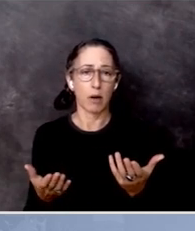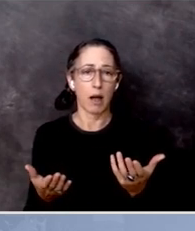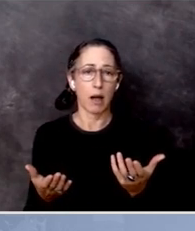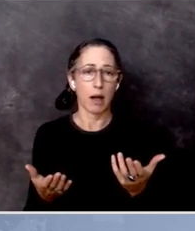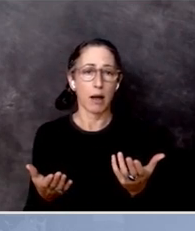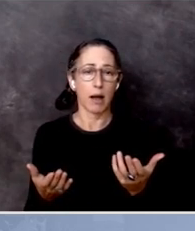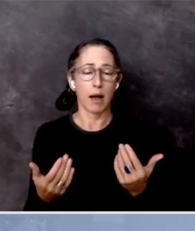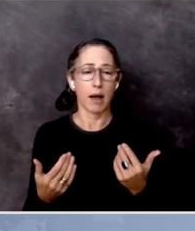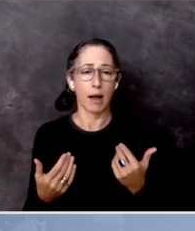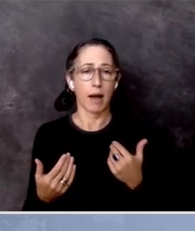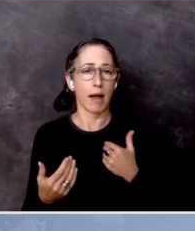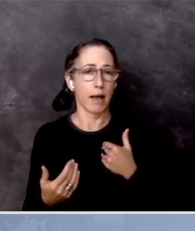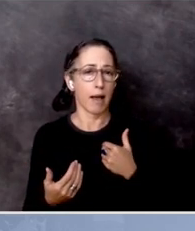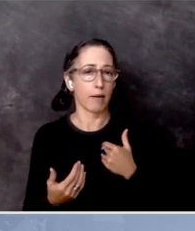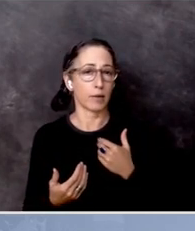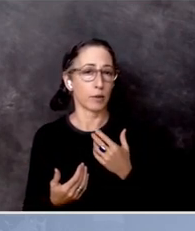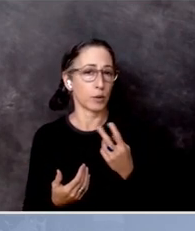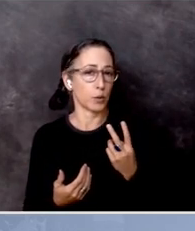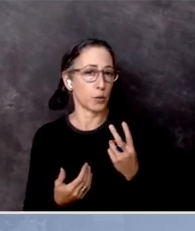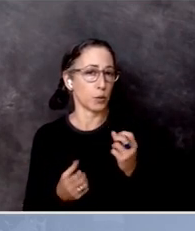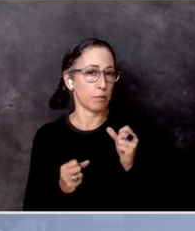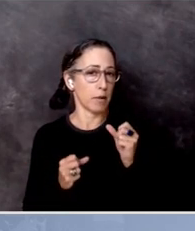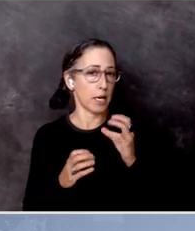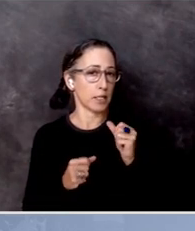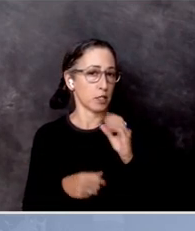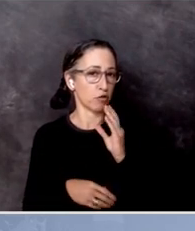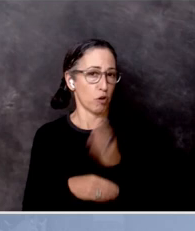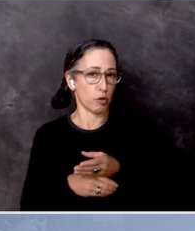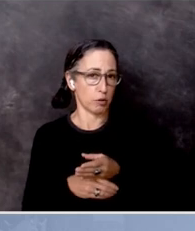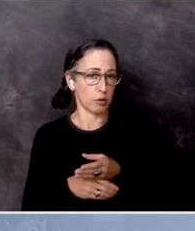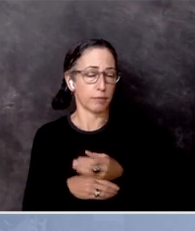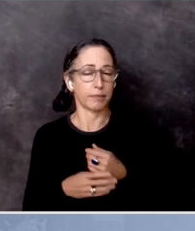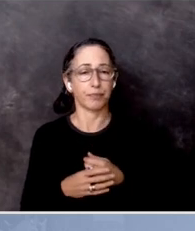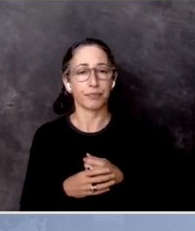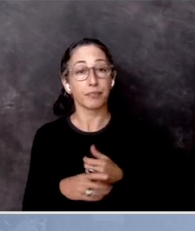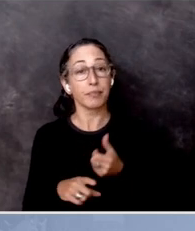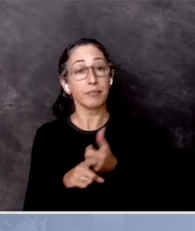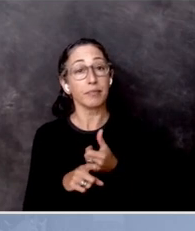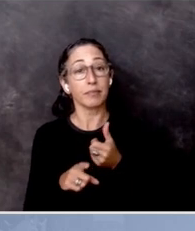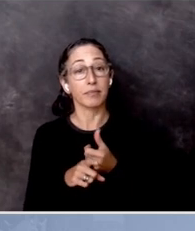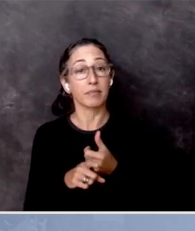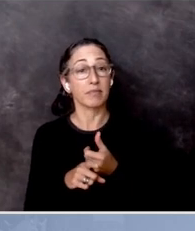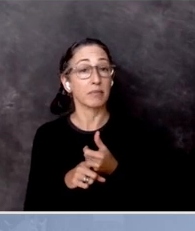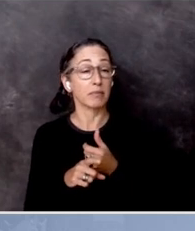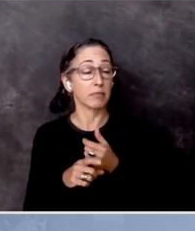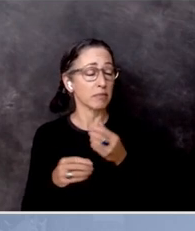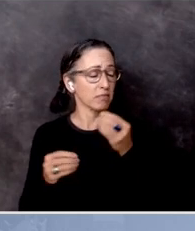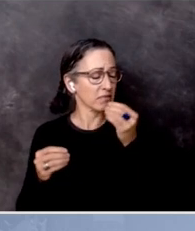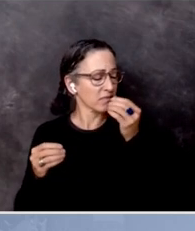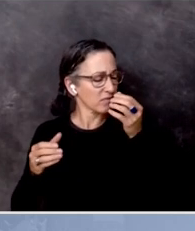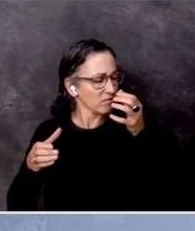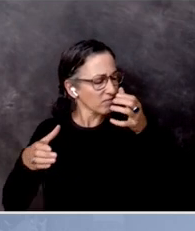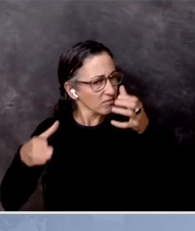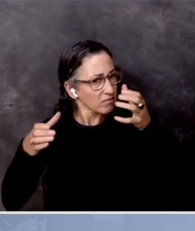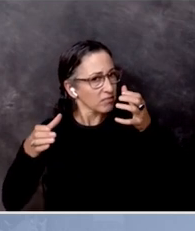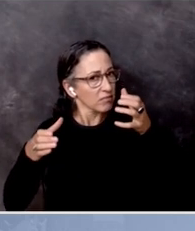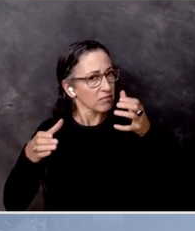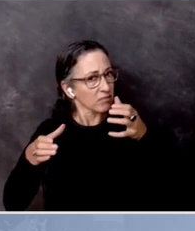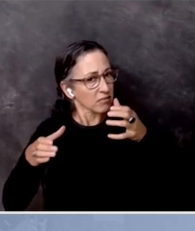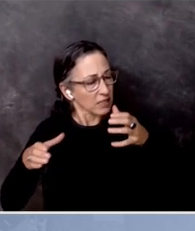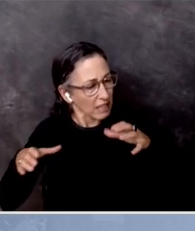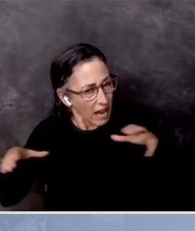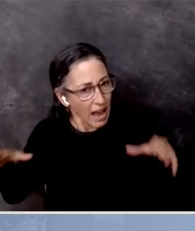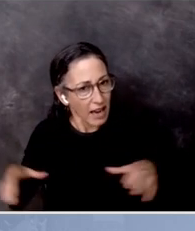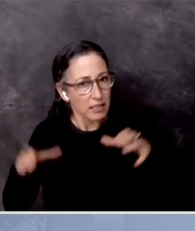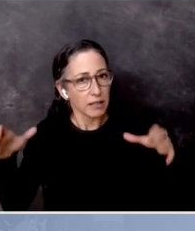spectacular daughters who are about as well-informed and conscious and active as just about anybody, as you might